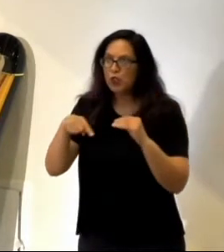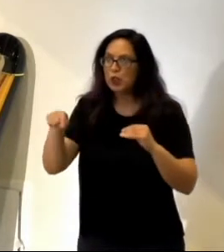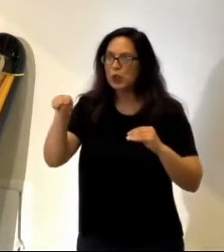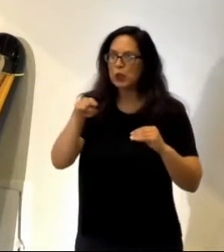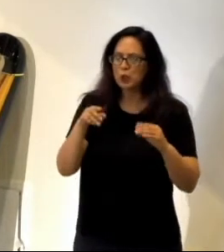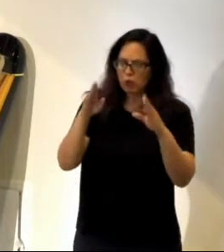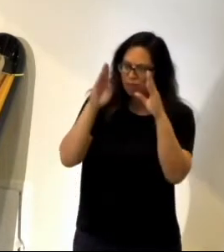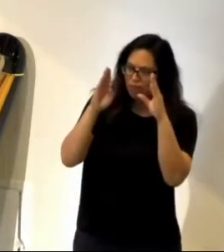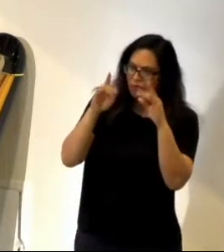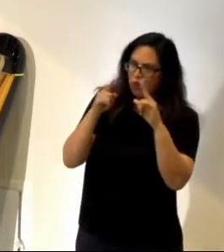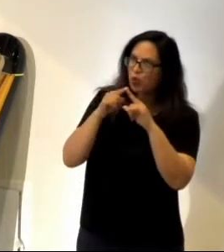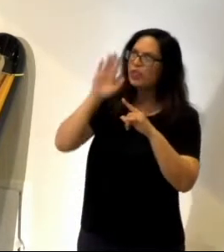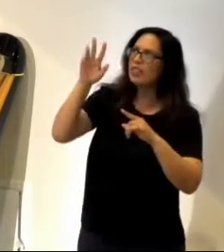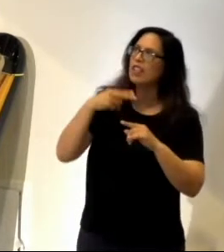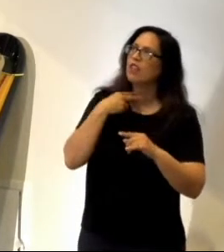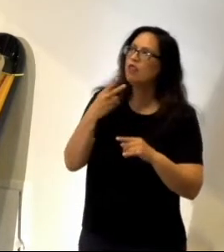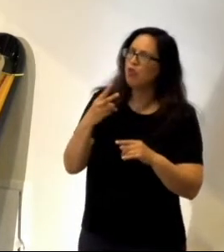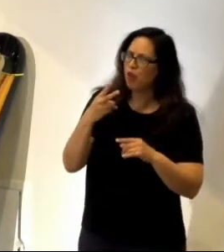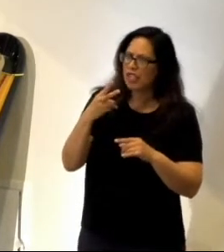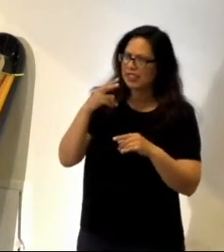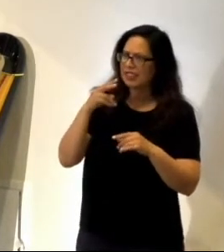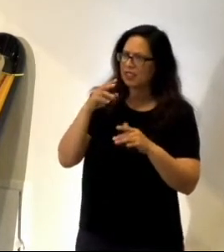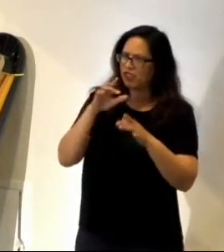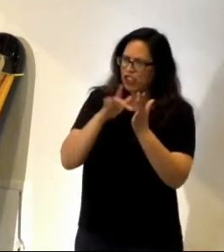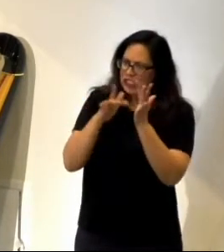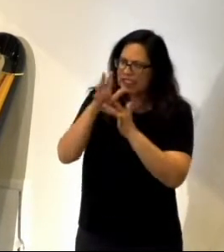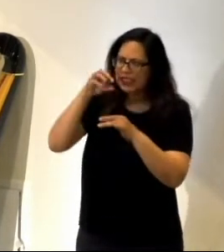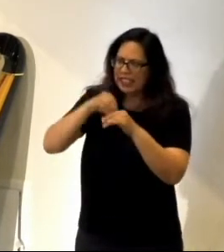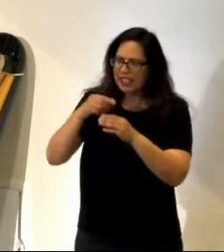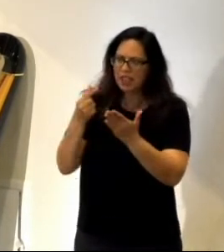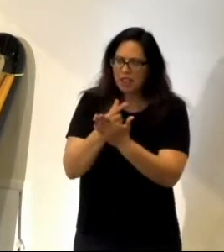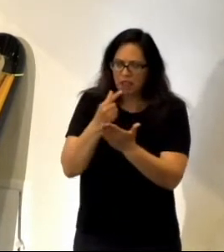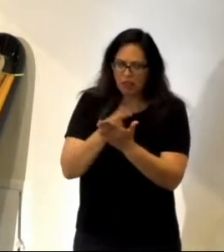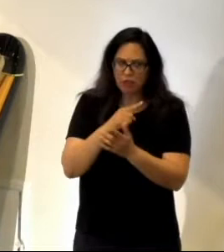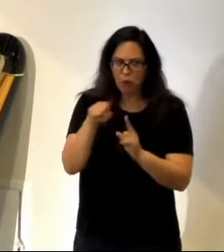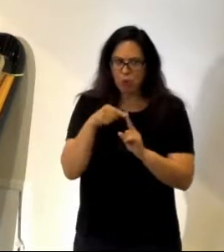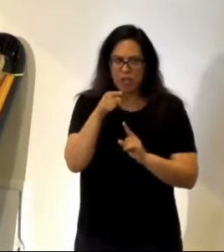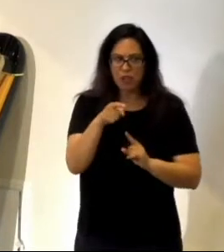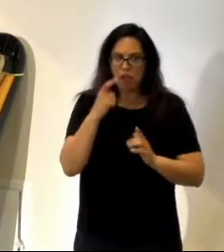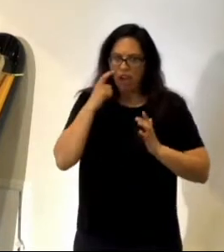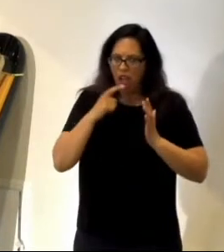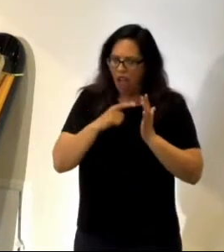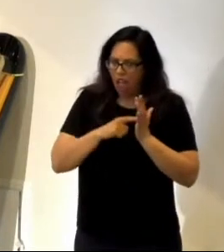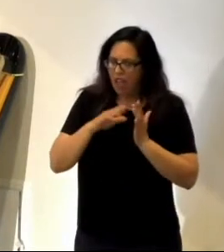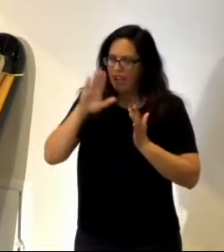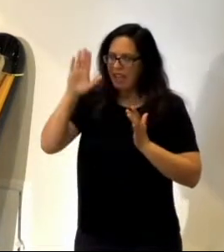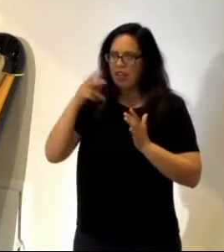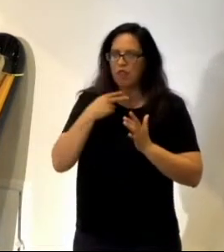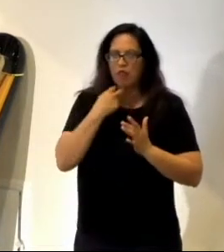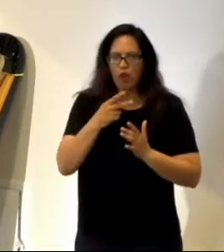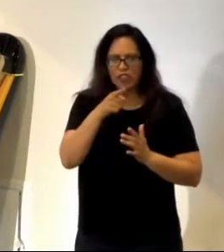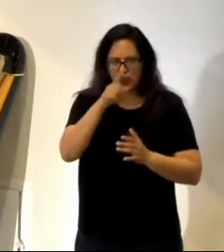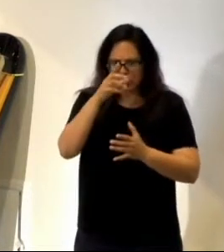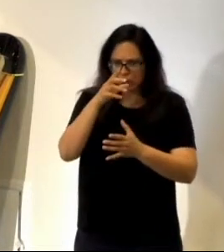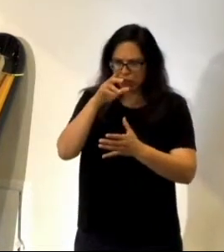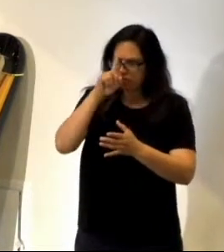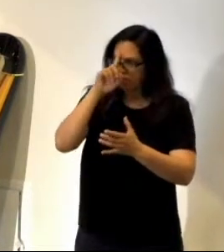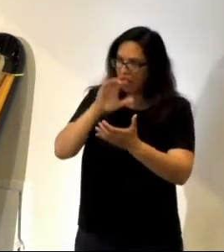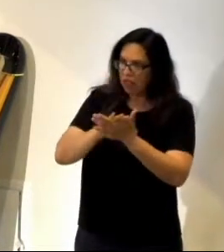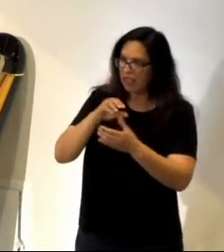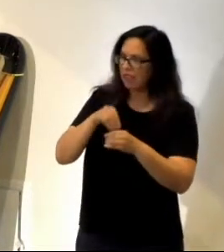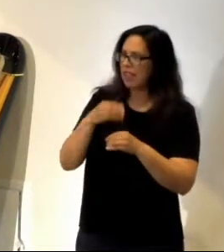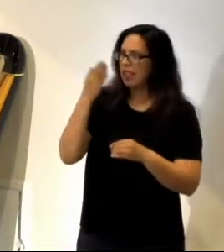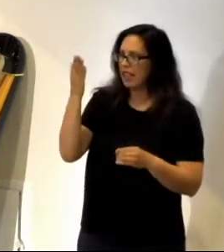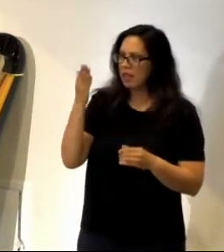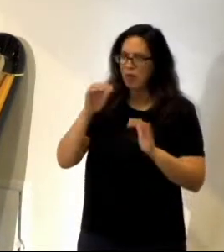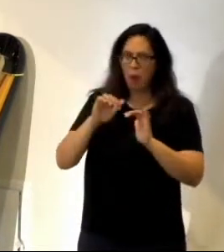Jesus in the gospel. And when you heard the voice of Jesus in the gospel, you believed in him. And so how